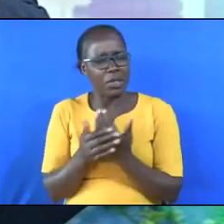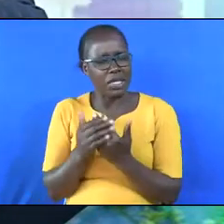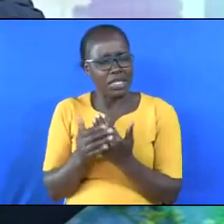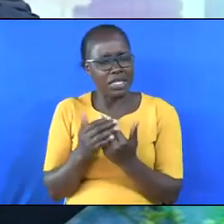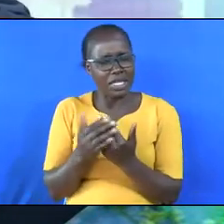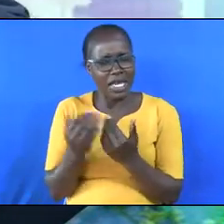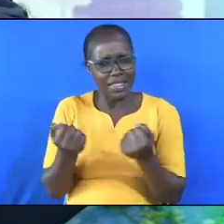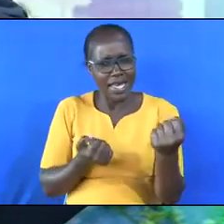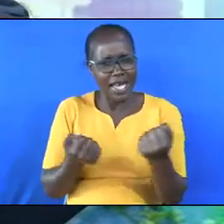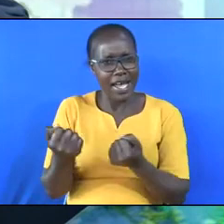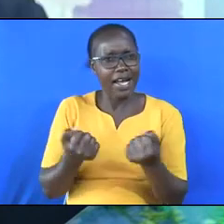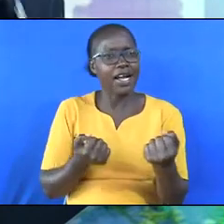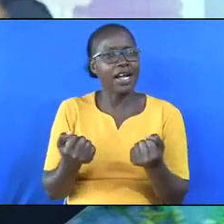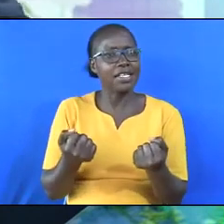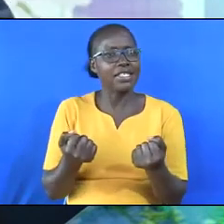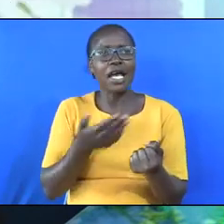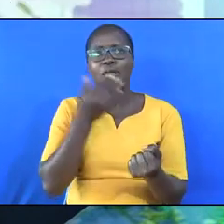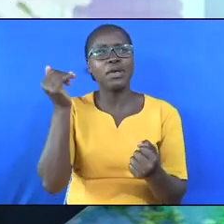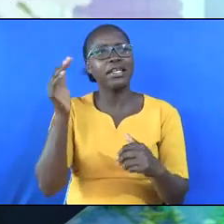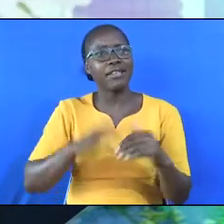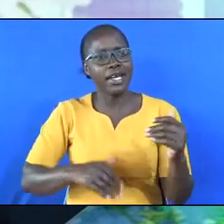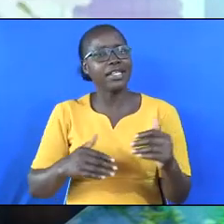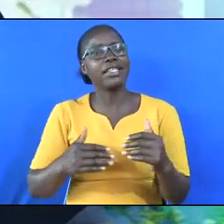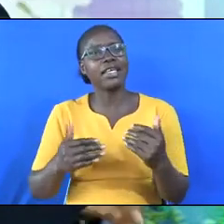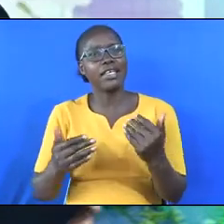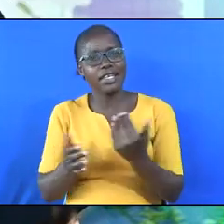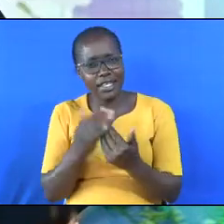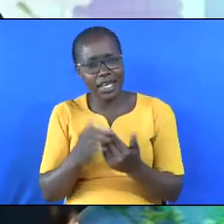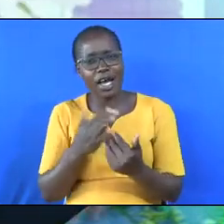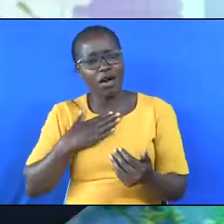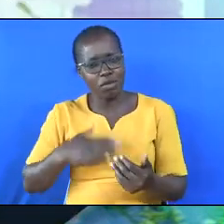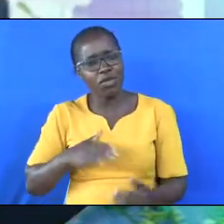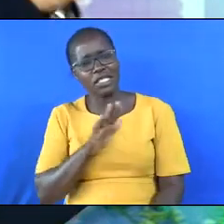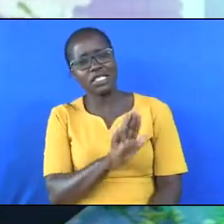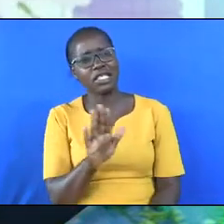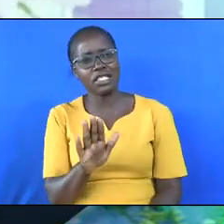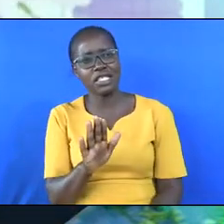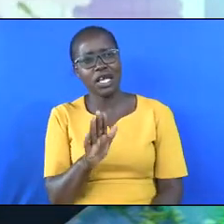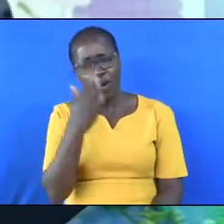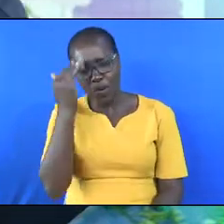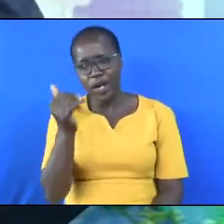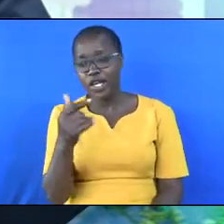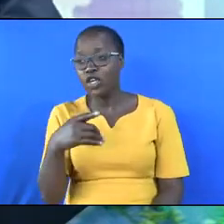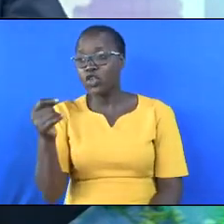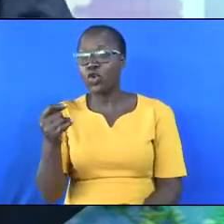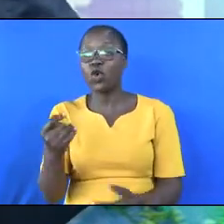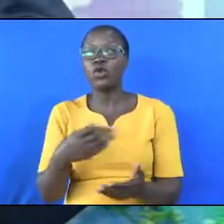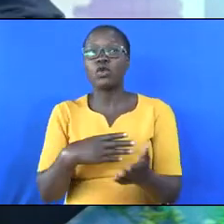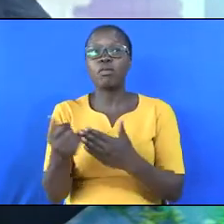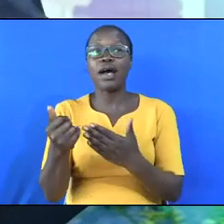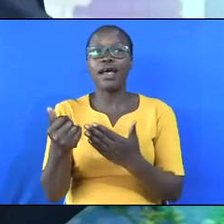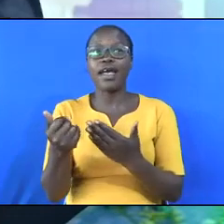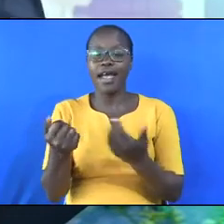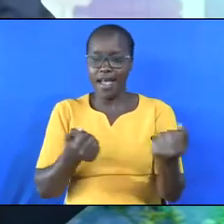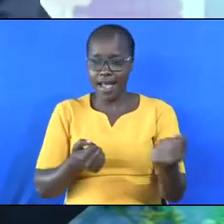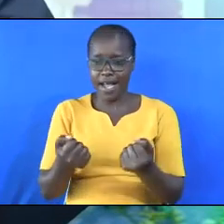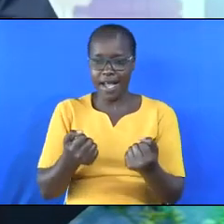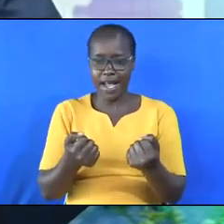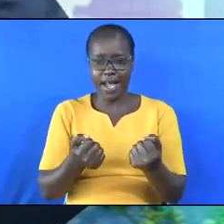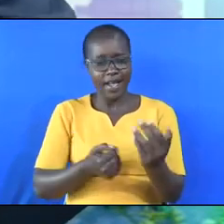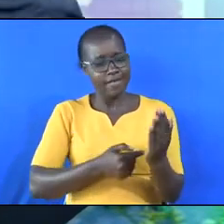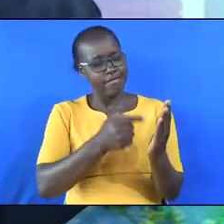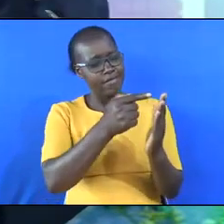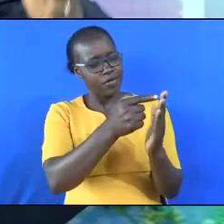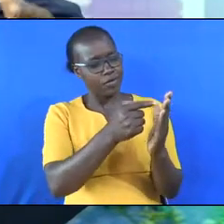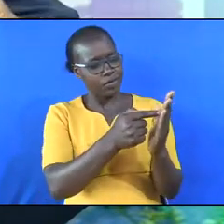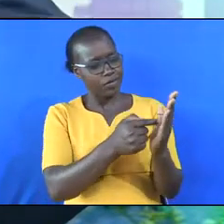of their cars better than they do for their bodies. You know, when you buy a car, you get a manual which tells you what to do with